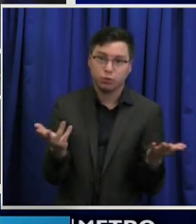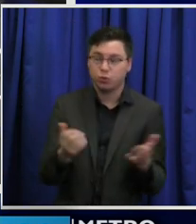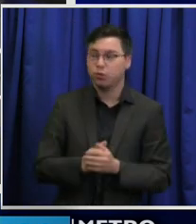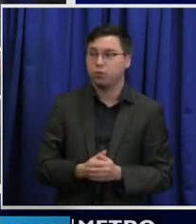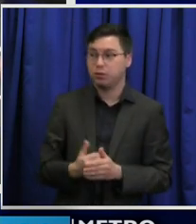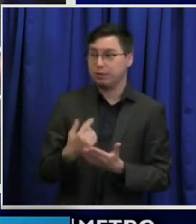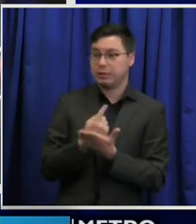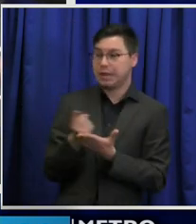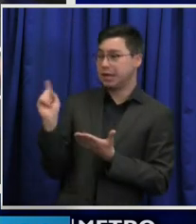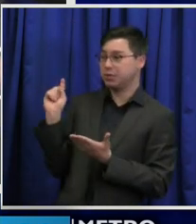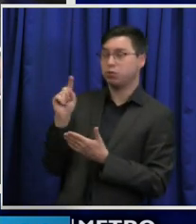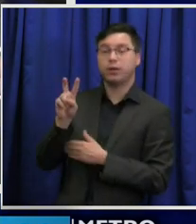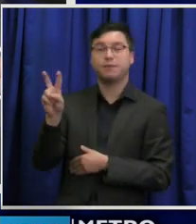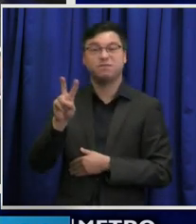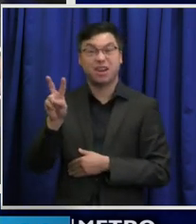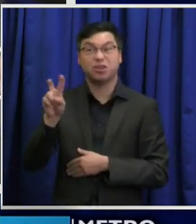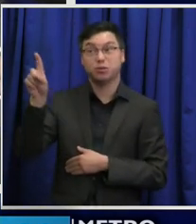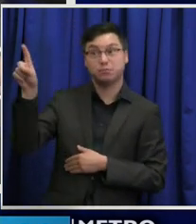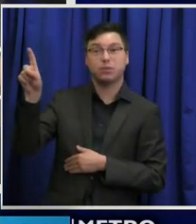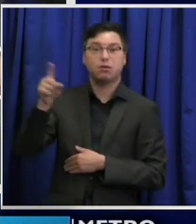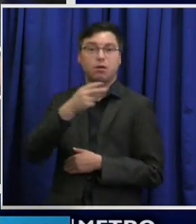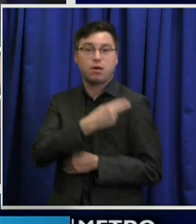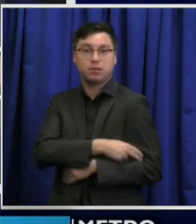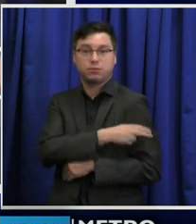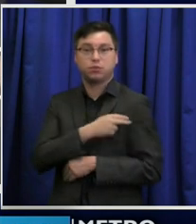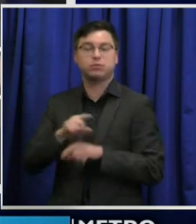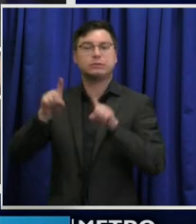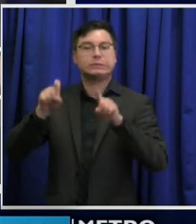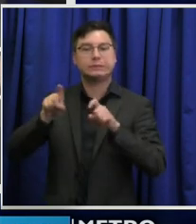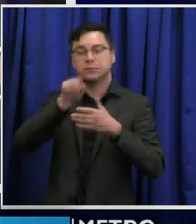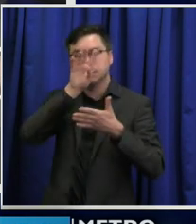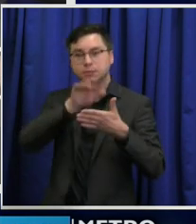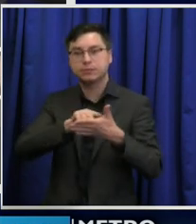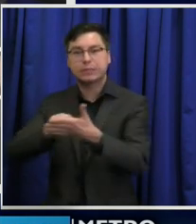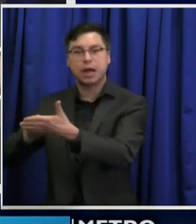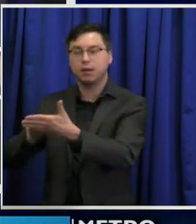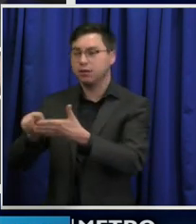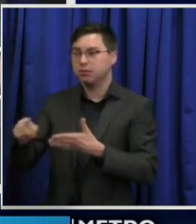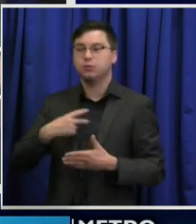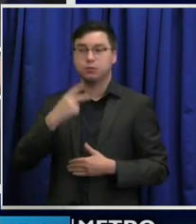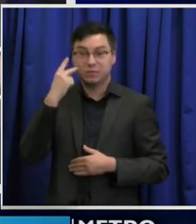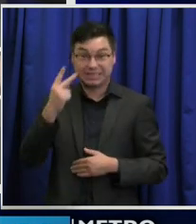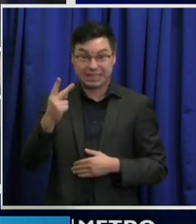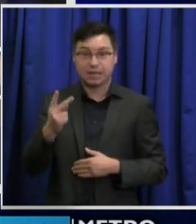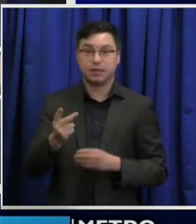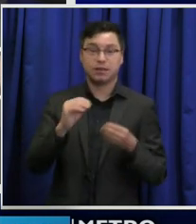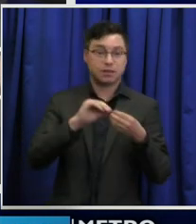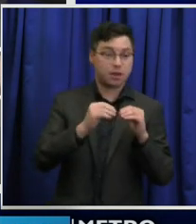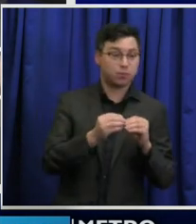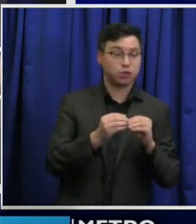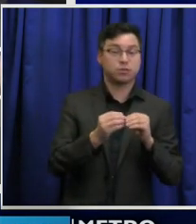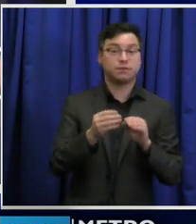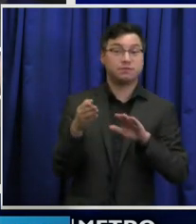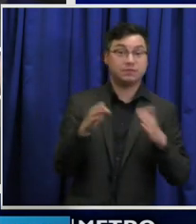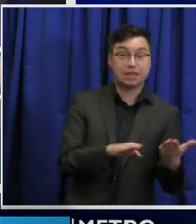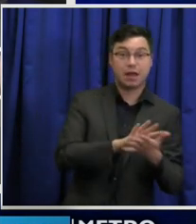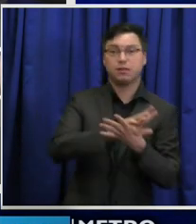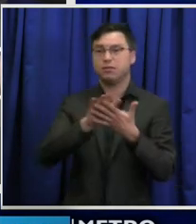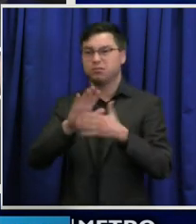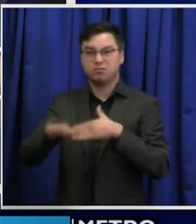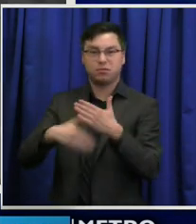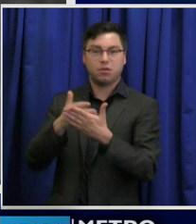week ago, Vanderbilt did another study in which they showed that the amount of hospitalizations and deaths in the state so far from COVID-19